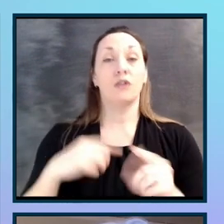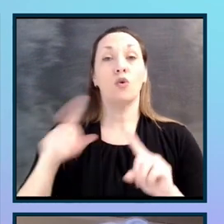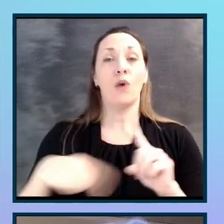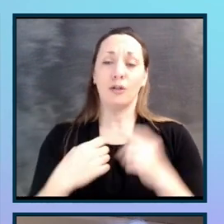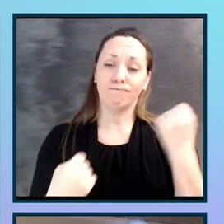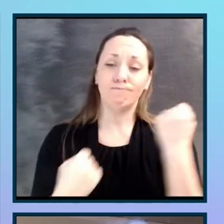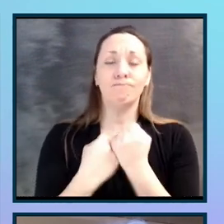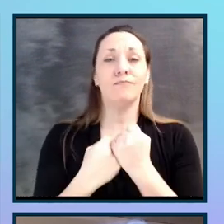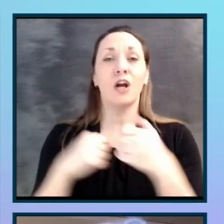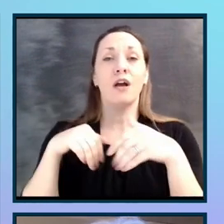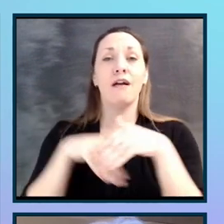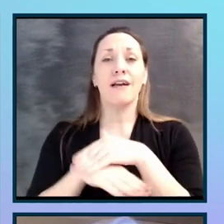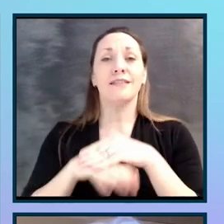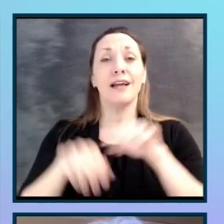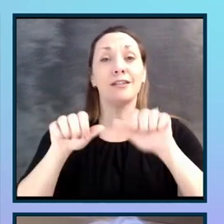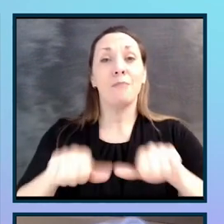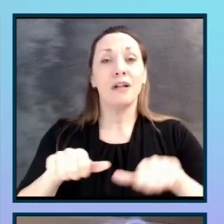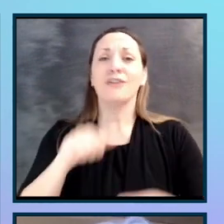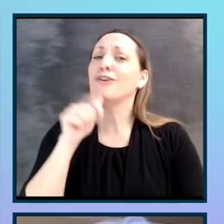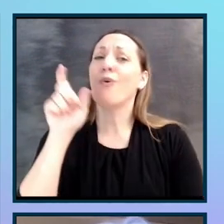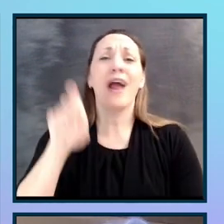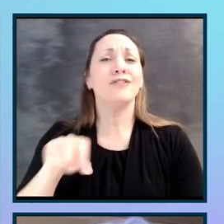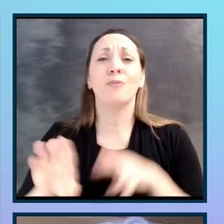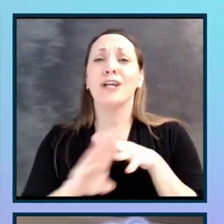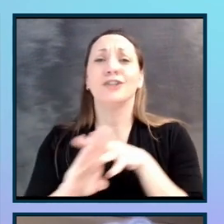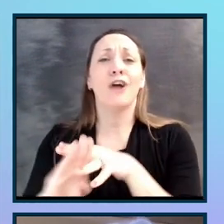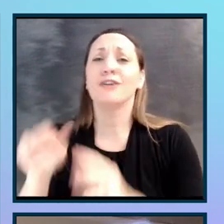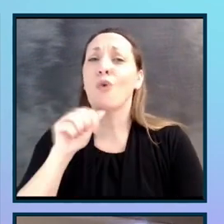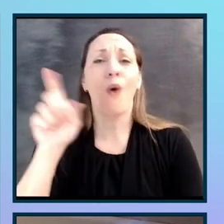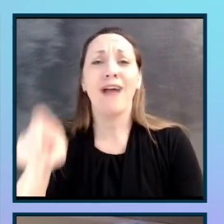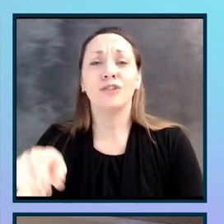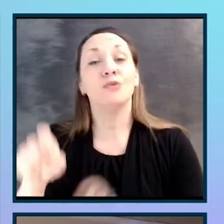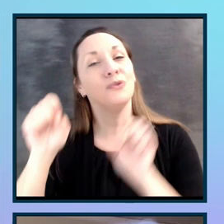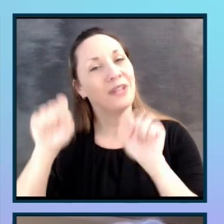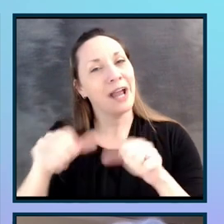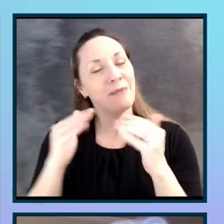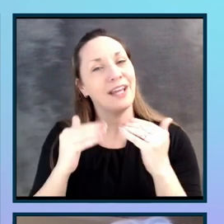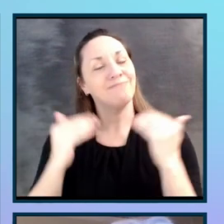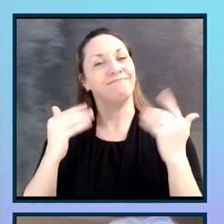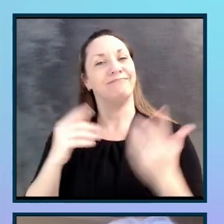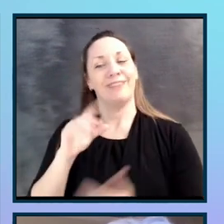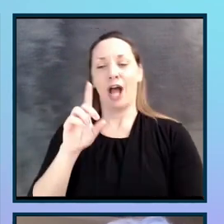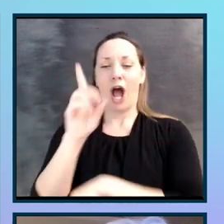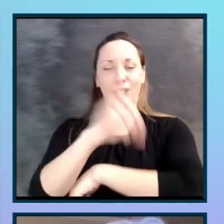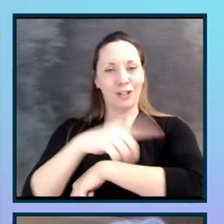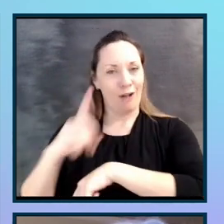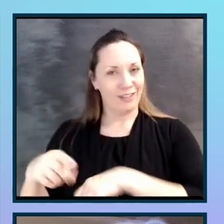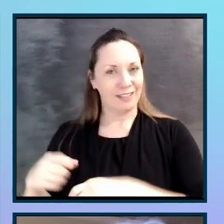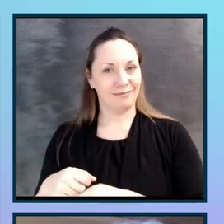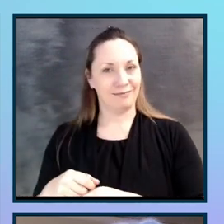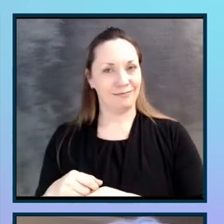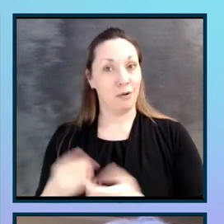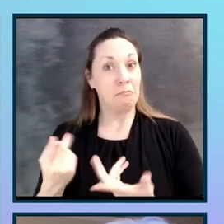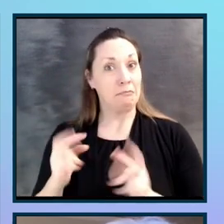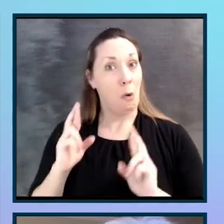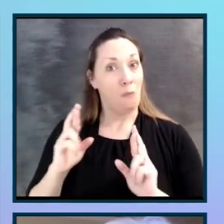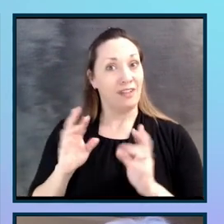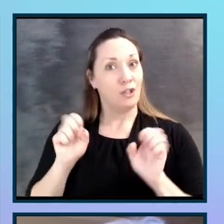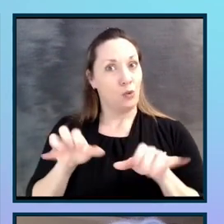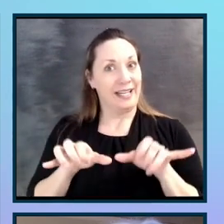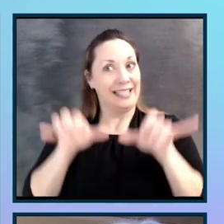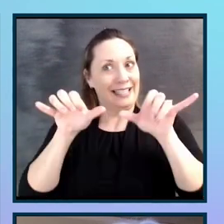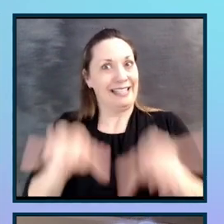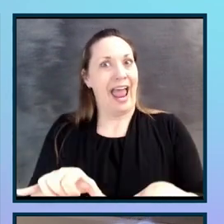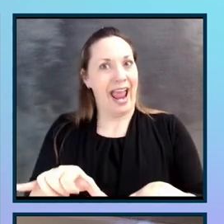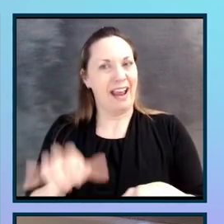don't have to be a shark. You can be a dolphin instead. So hopefully you can stay for the talk and discover more